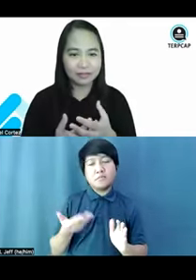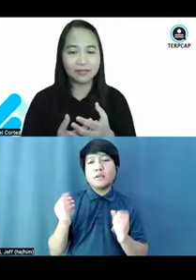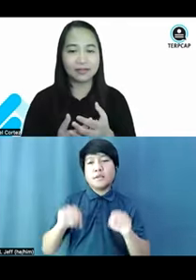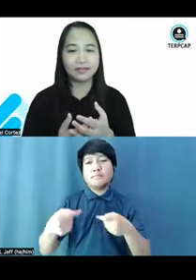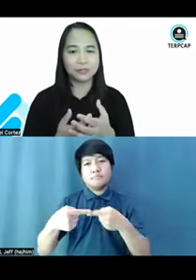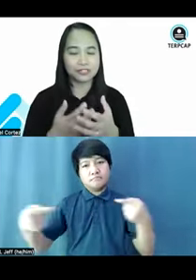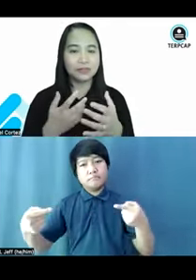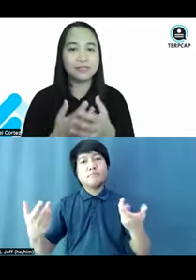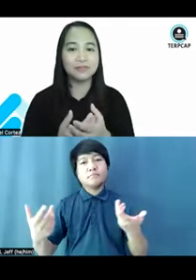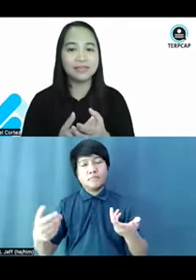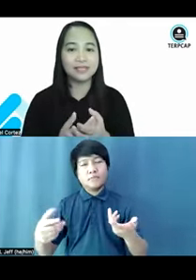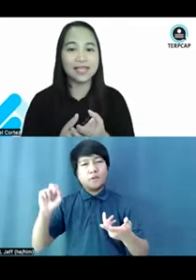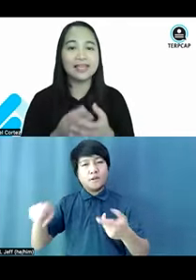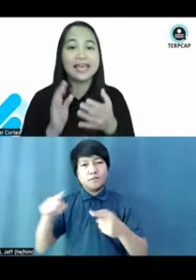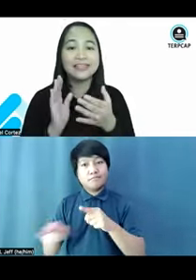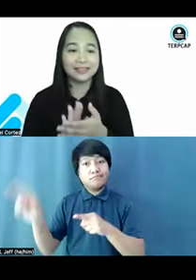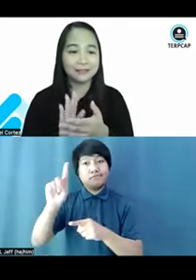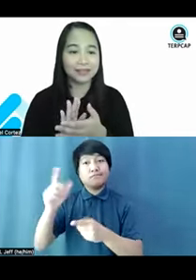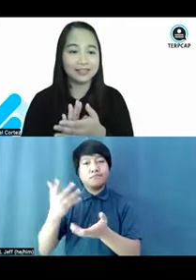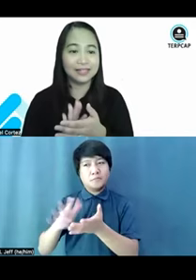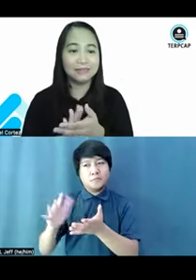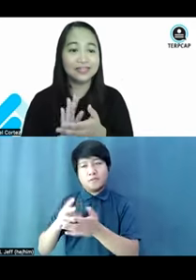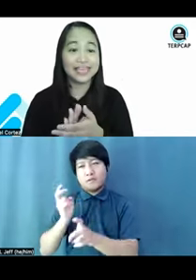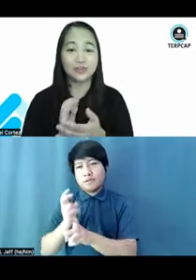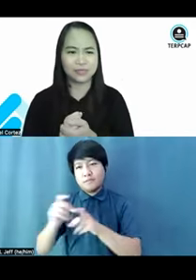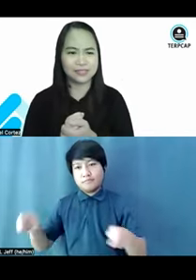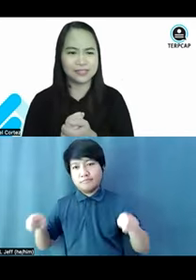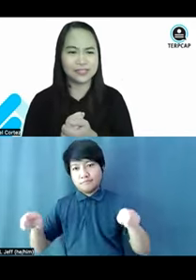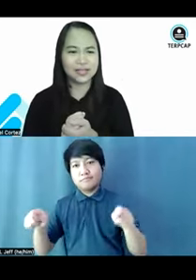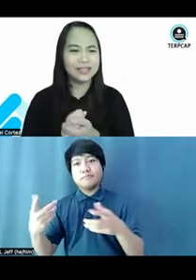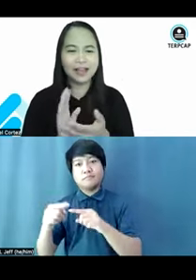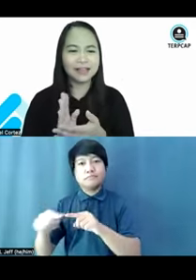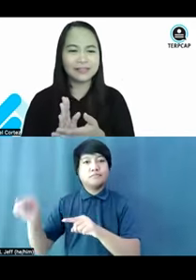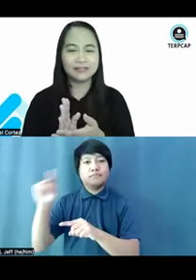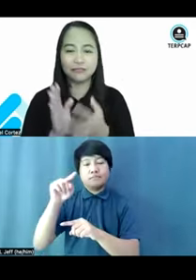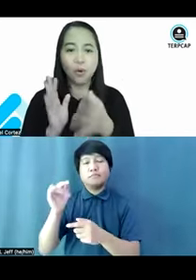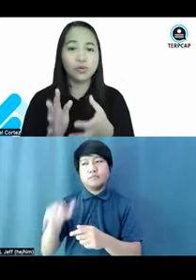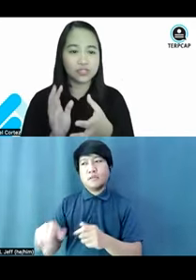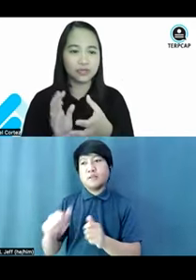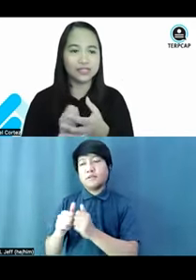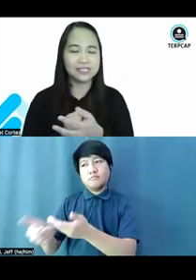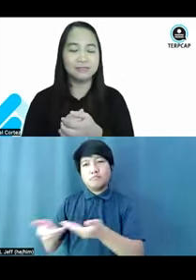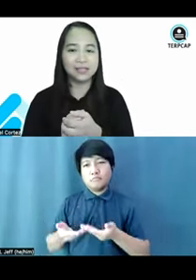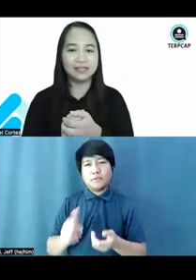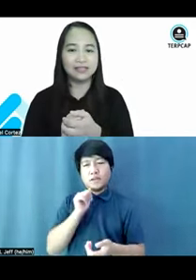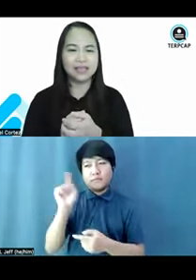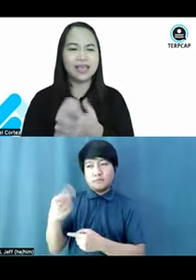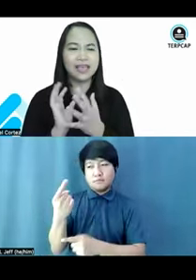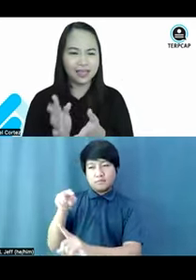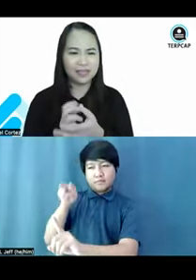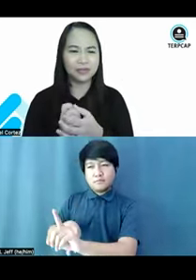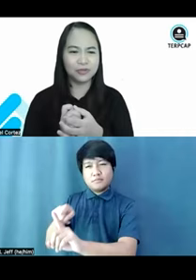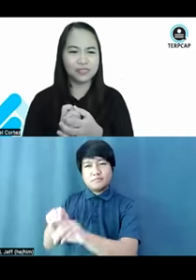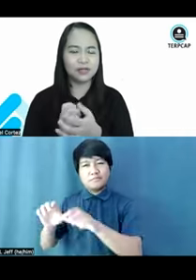with the person with disability and identify the limitations, not focus on the disability that,